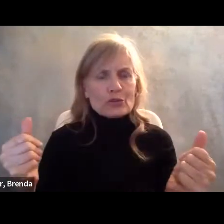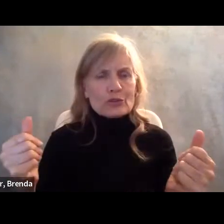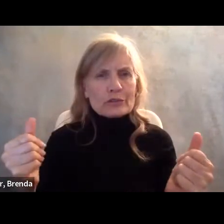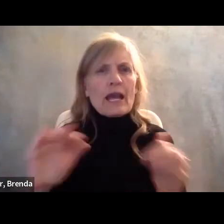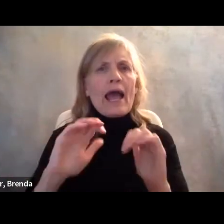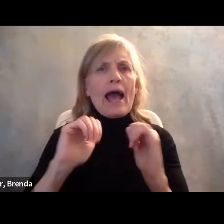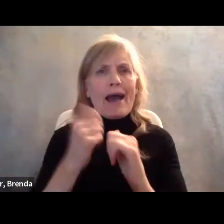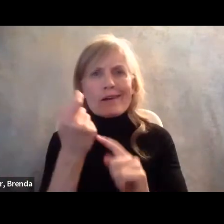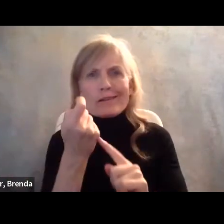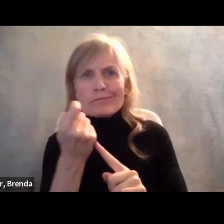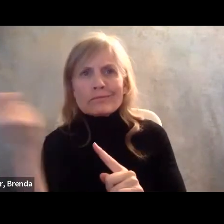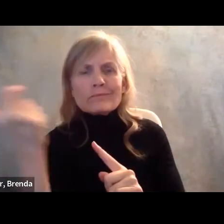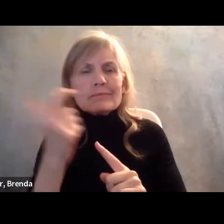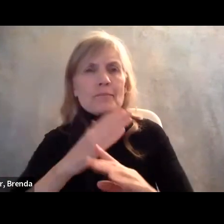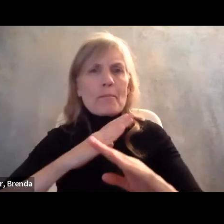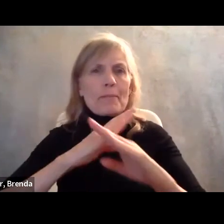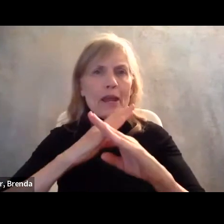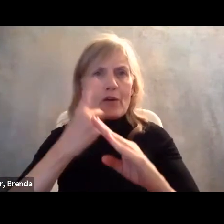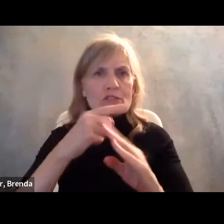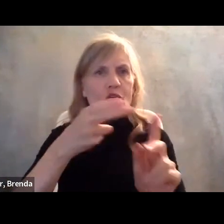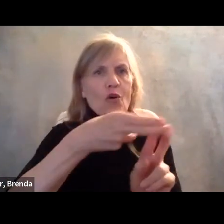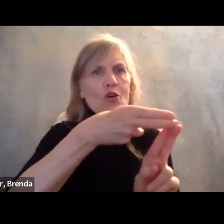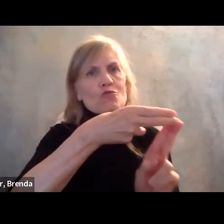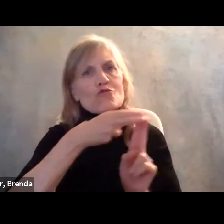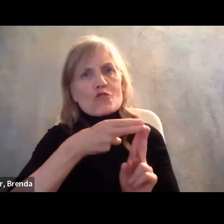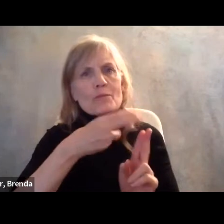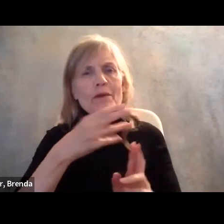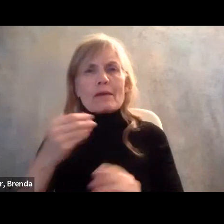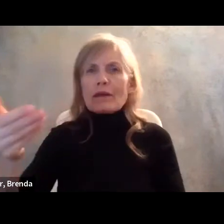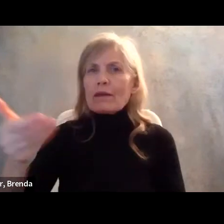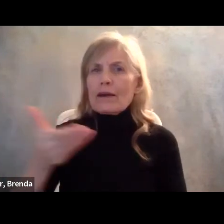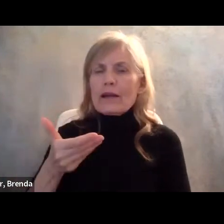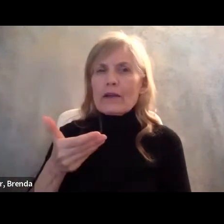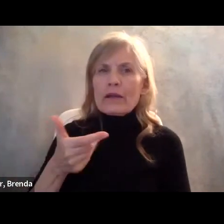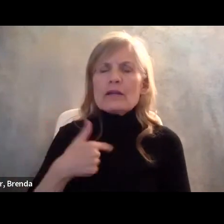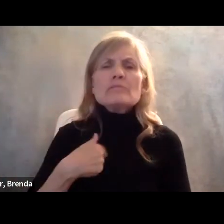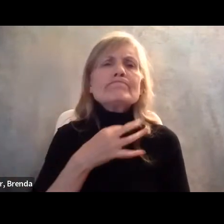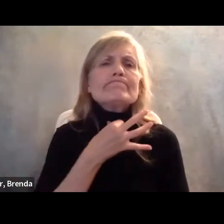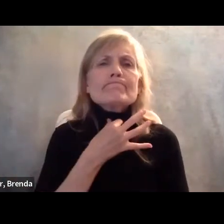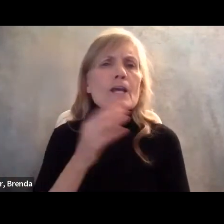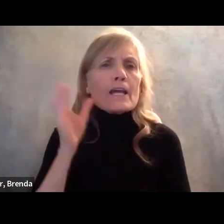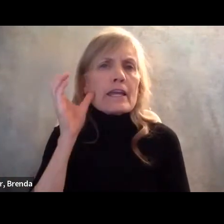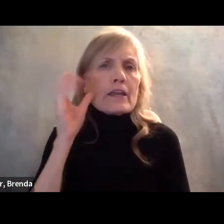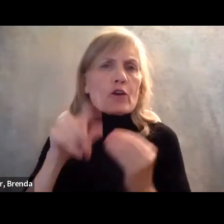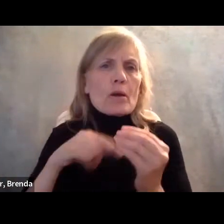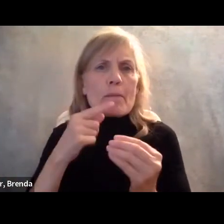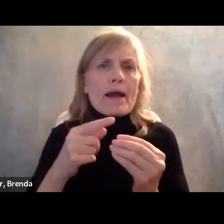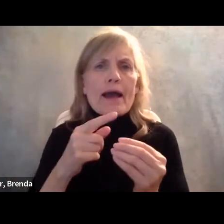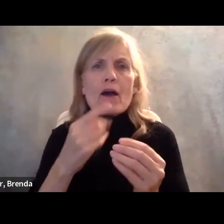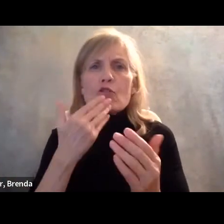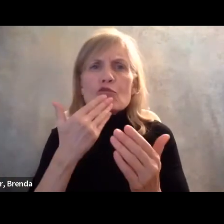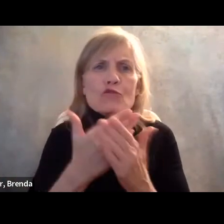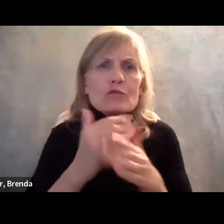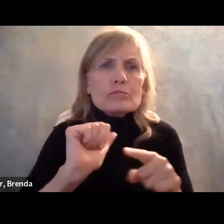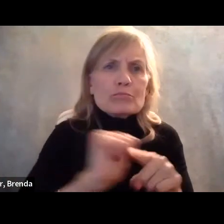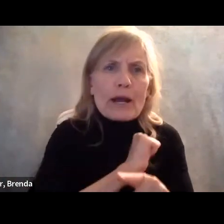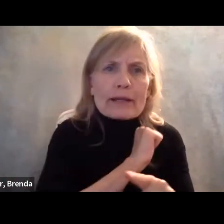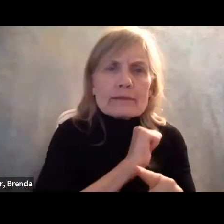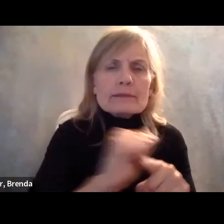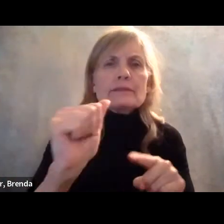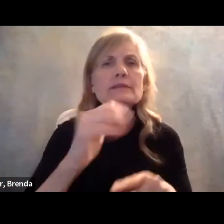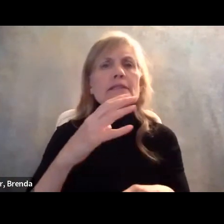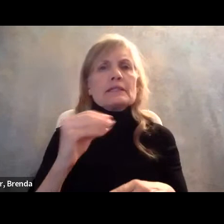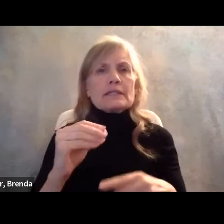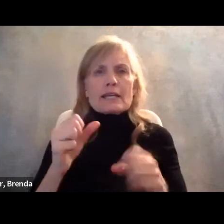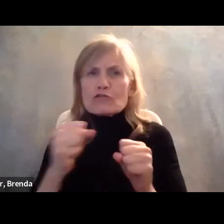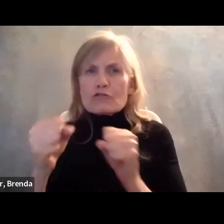to recruitment and hiring. And, um, really interested to hear about promising practices or strategies to promote the recruitment